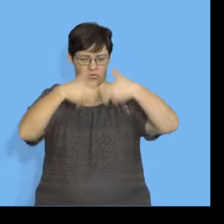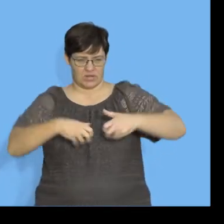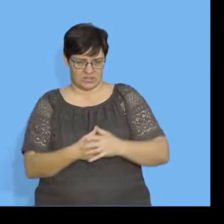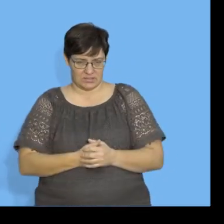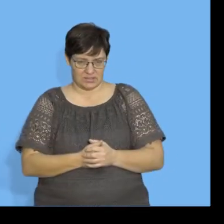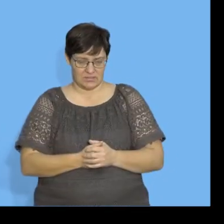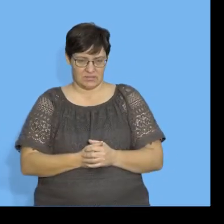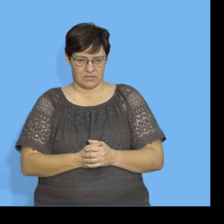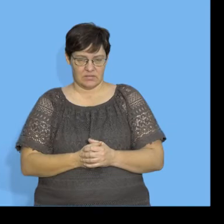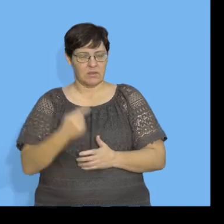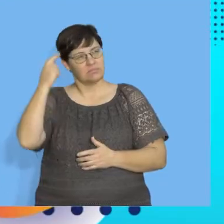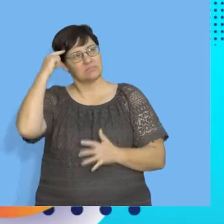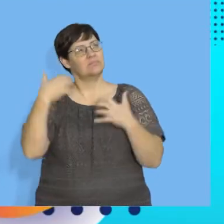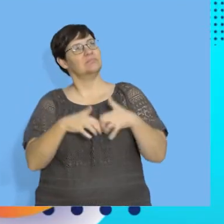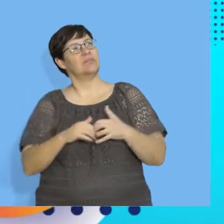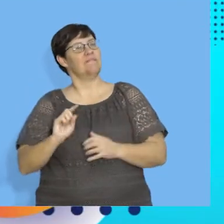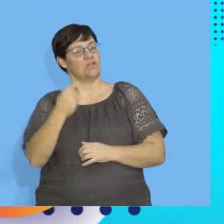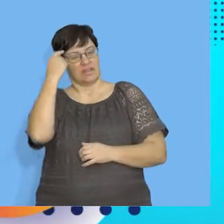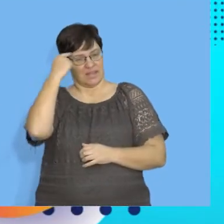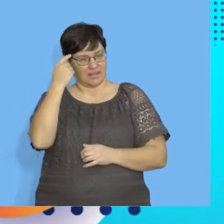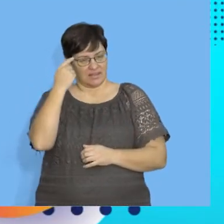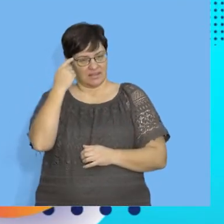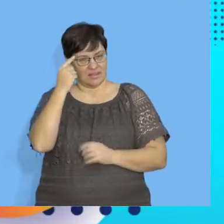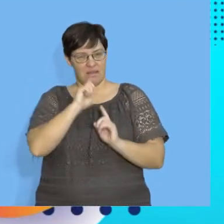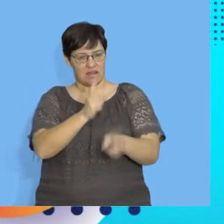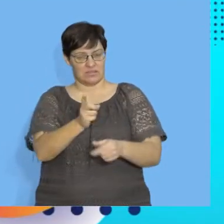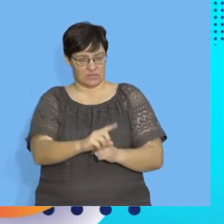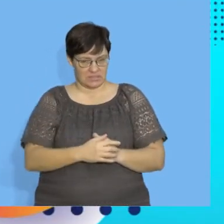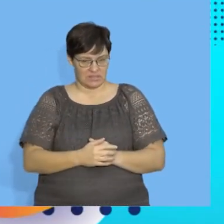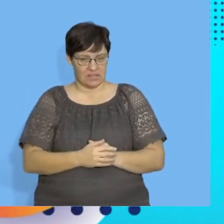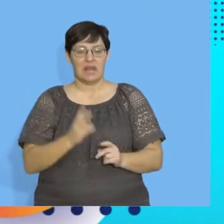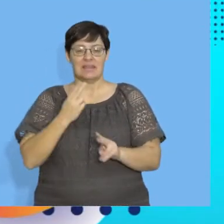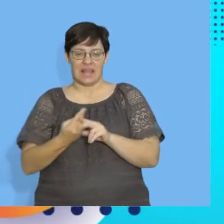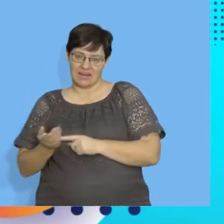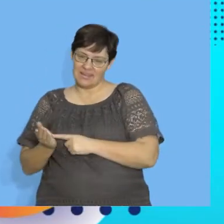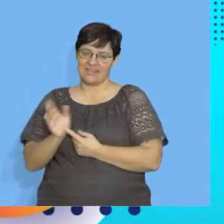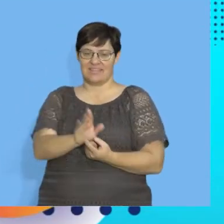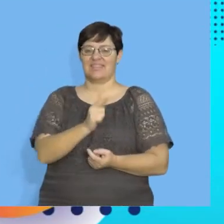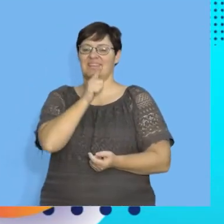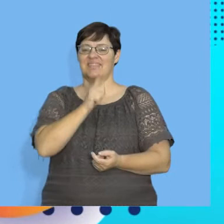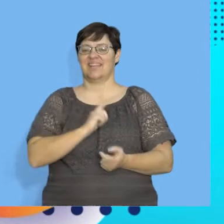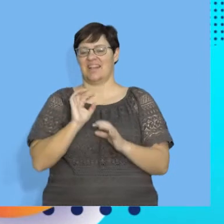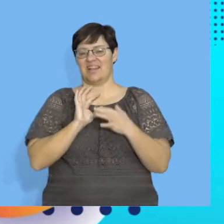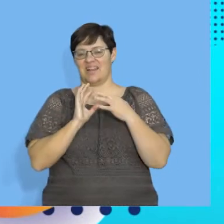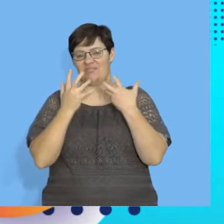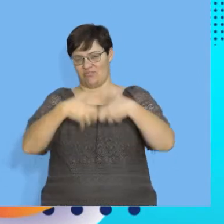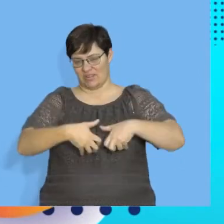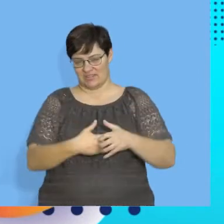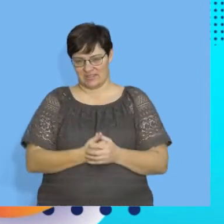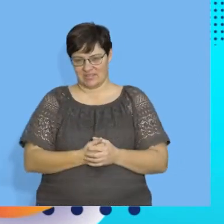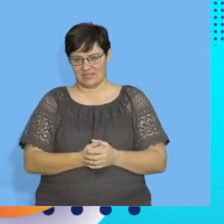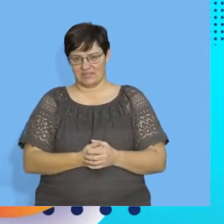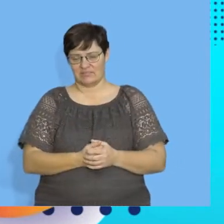the correlation. I'd like you to estimate in your head first before the simulation can really tell us what is the correlation.